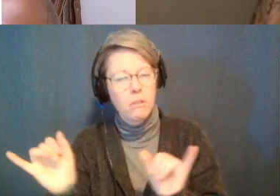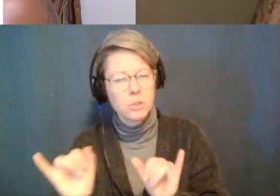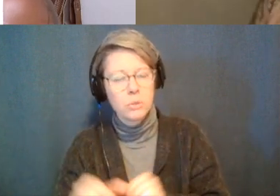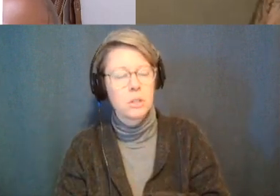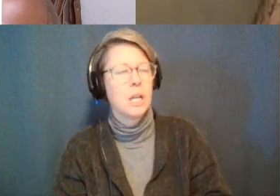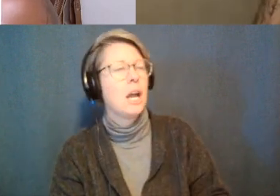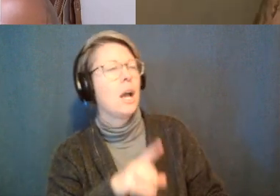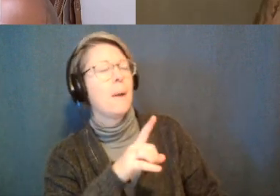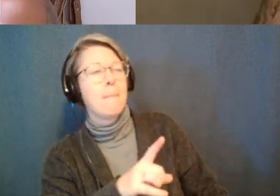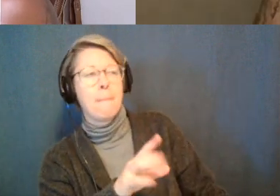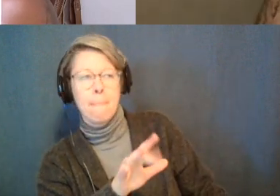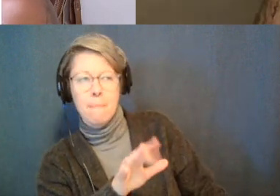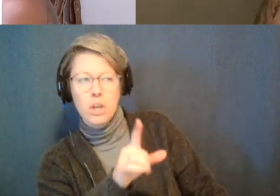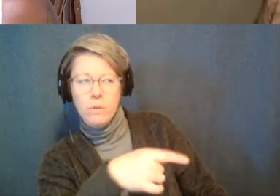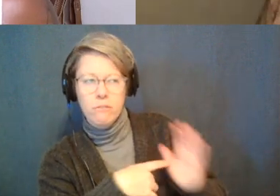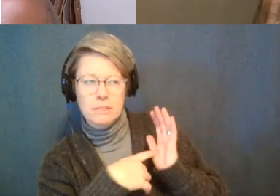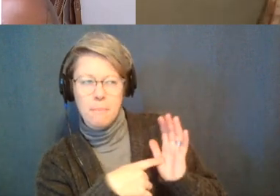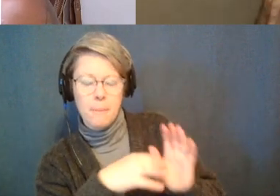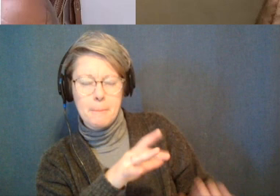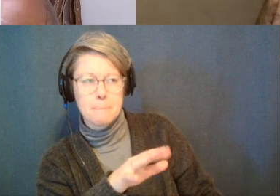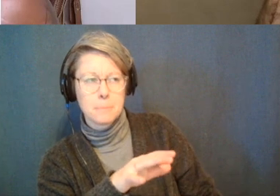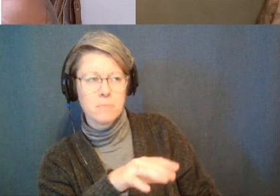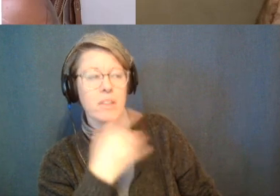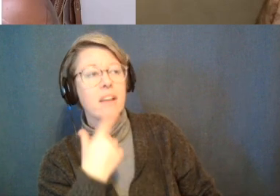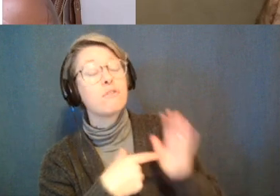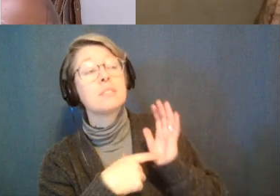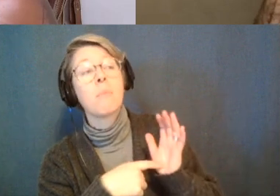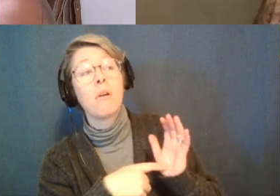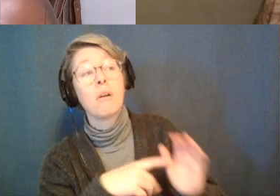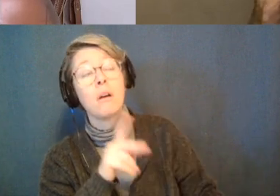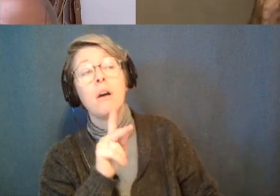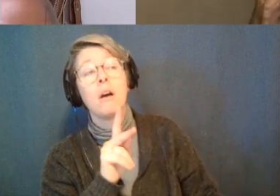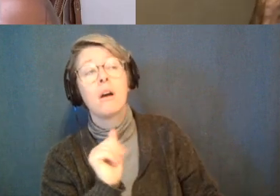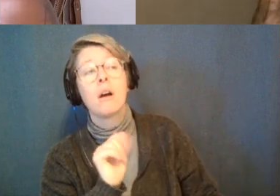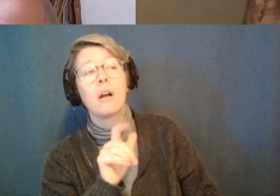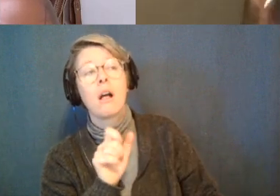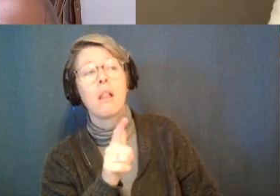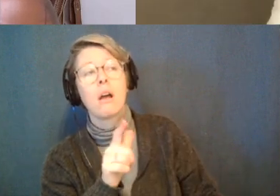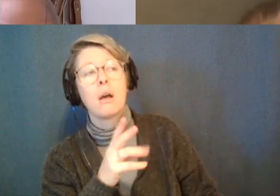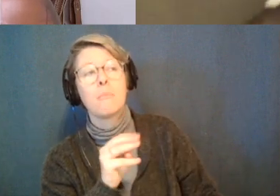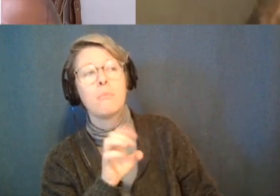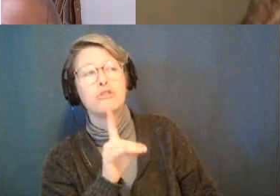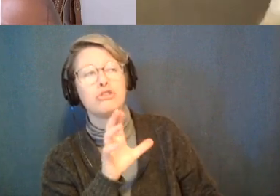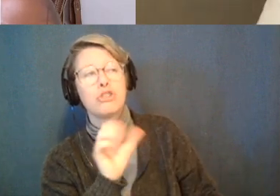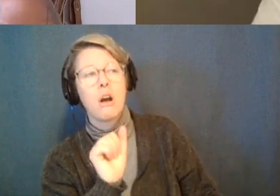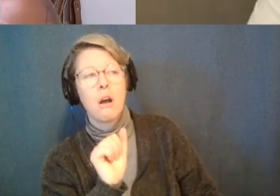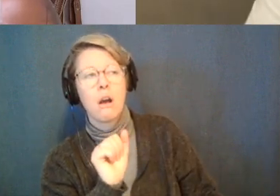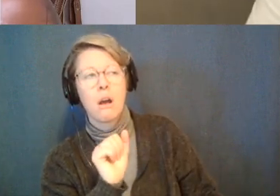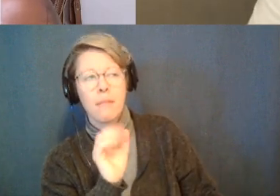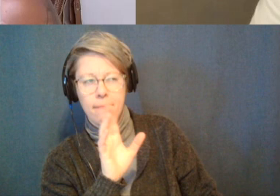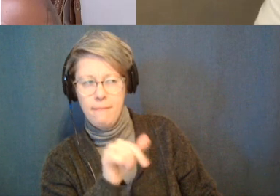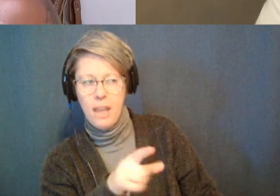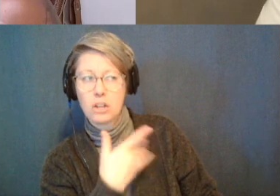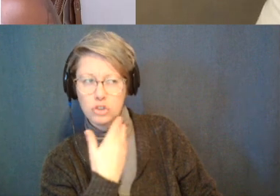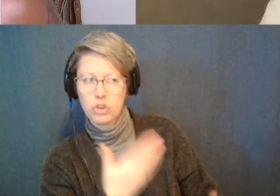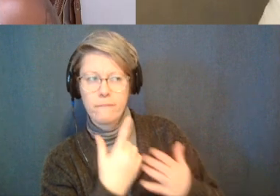deity wrong but like the kala mudra for example which is i believe about like it's that's a good one for